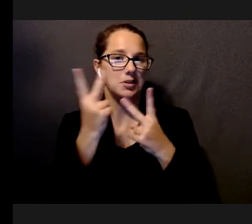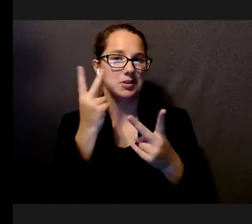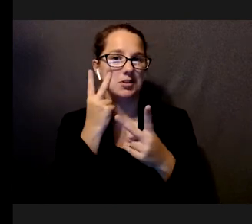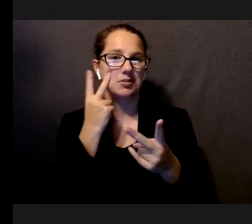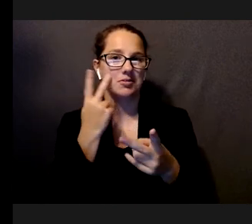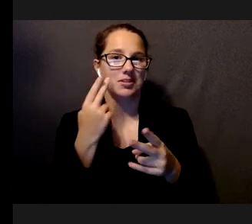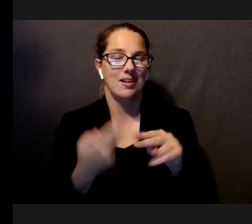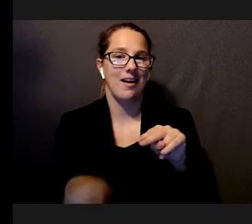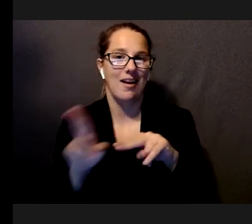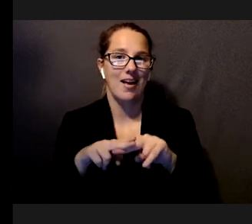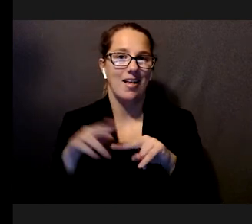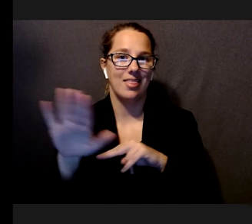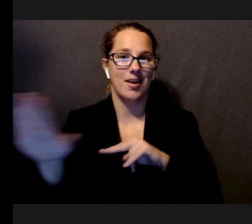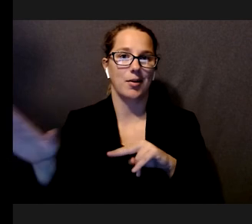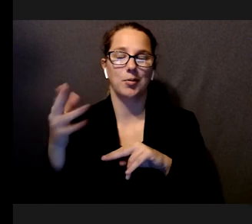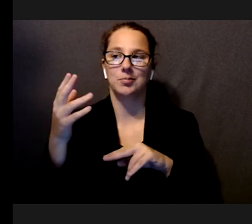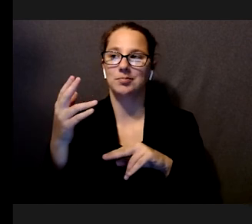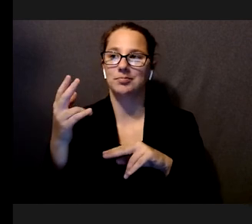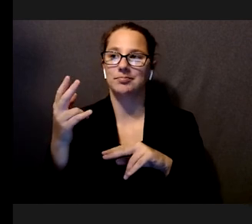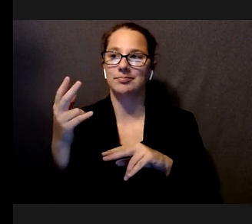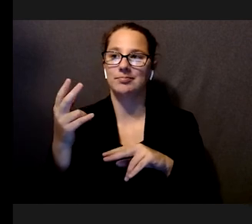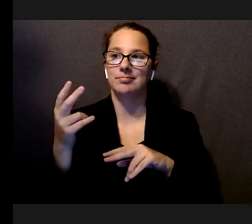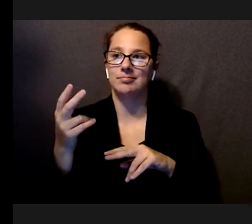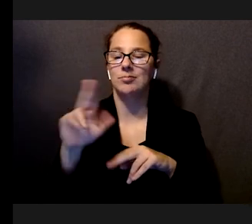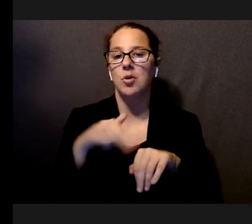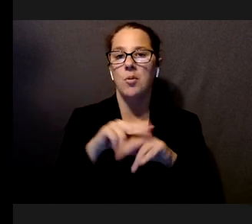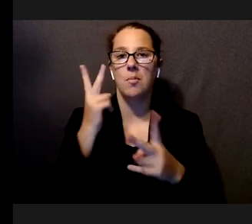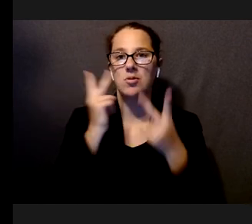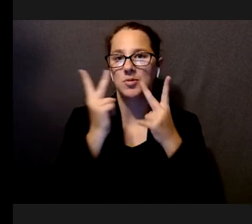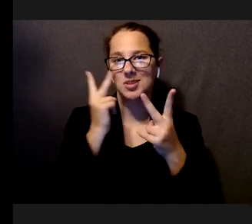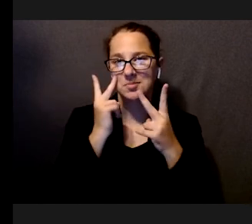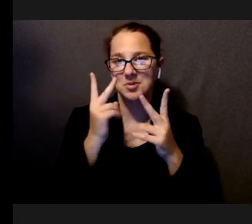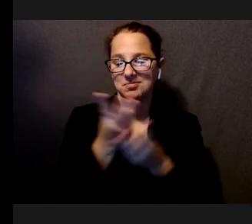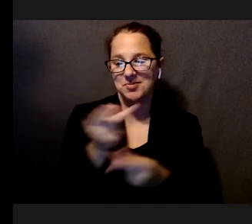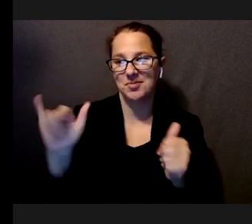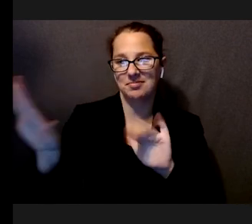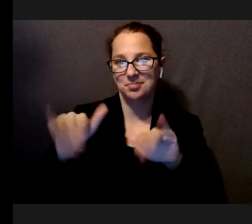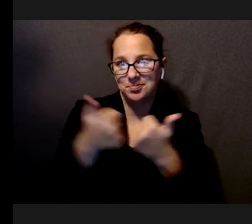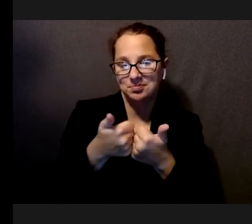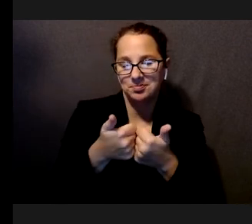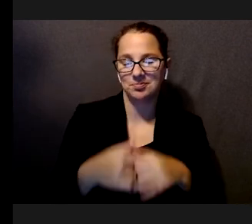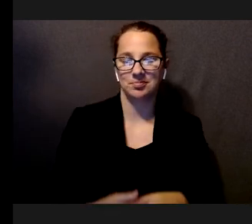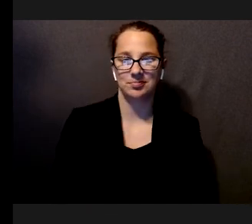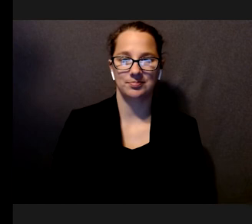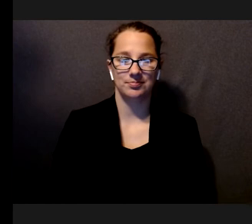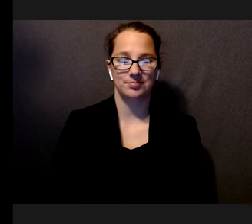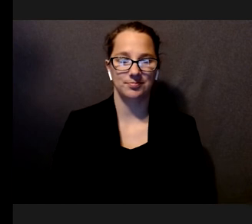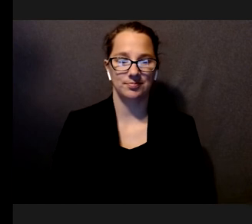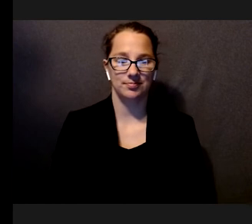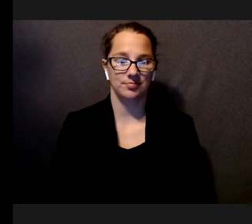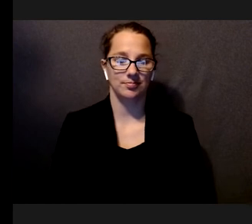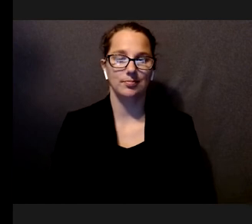here to compensate for some of the perception difficulties that the user encounters. And then we present